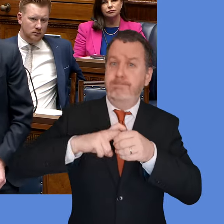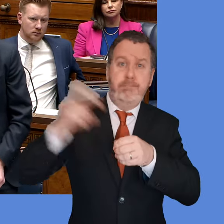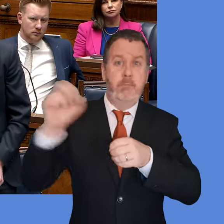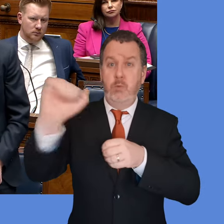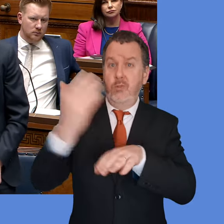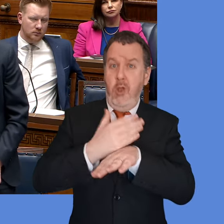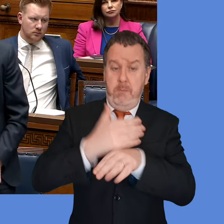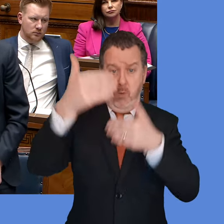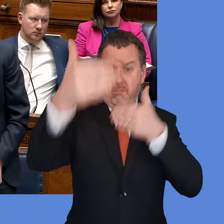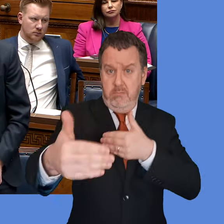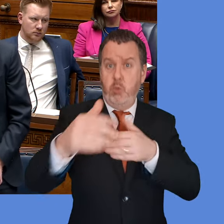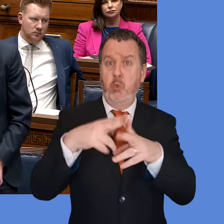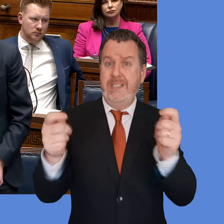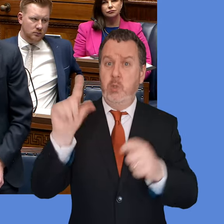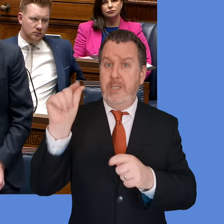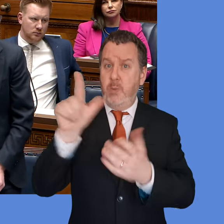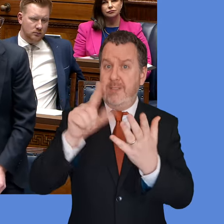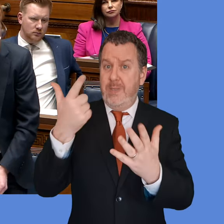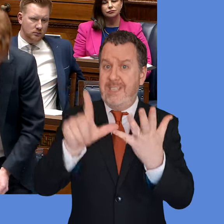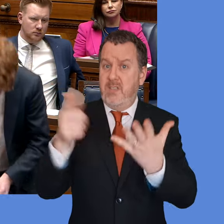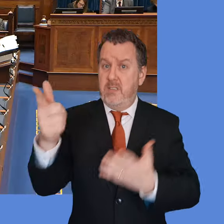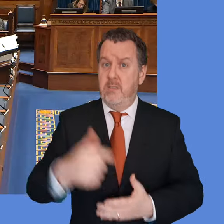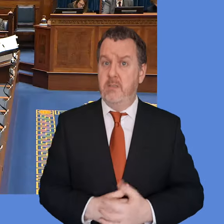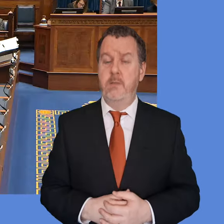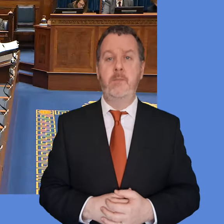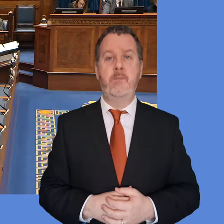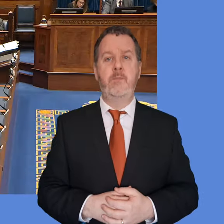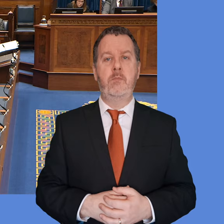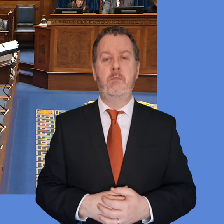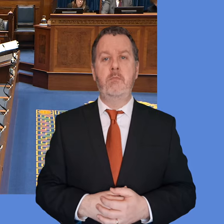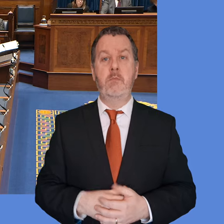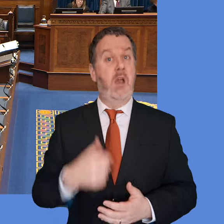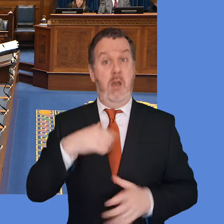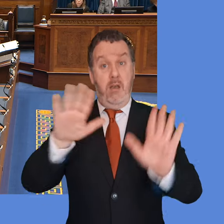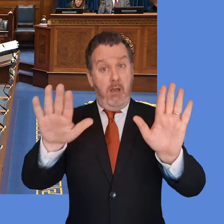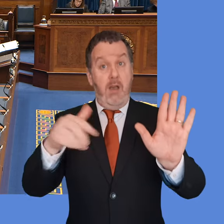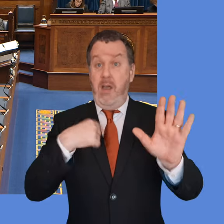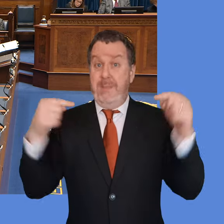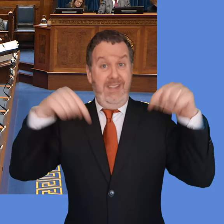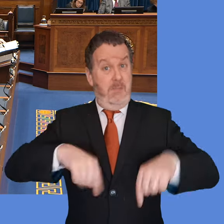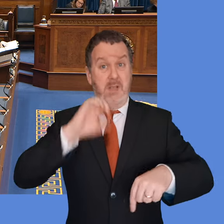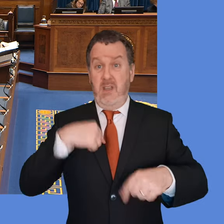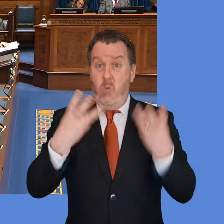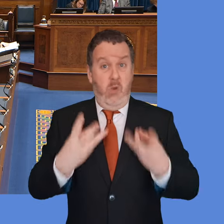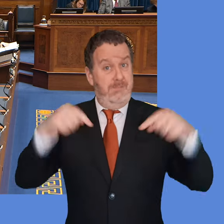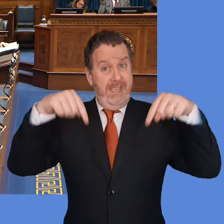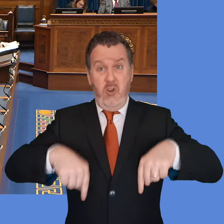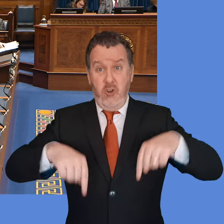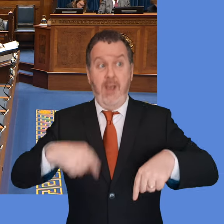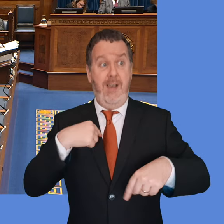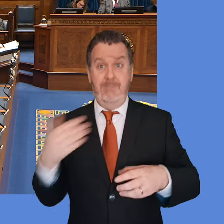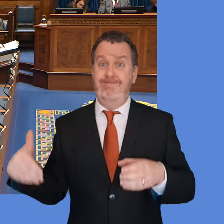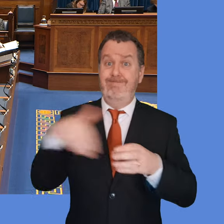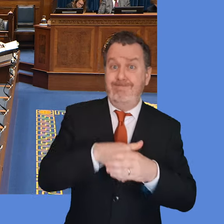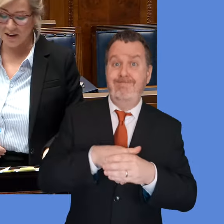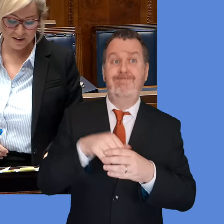to not resigning your office for the remainder of this mandate? First Minister? Well, as I've said to the member on each occasion, I'm here because I want